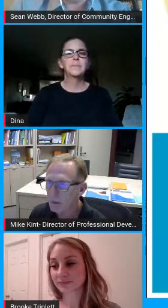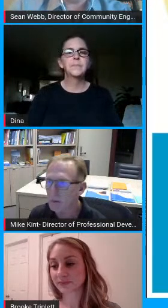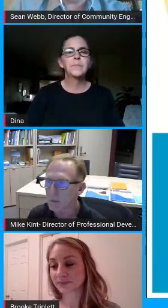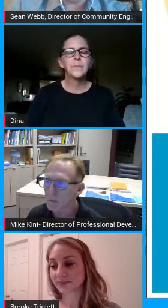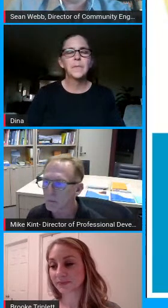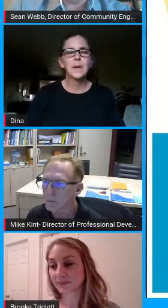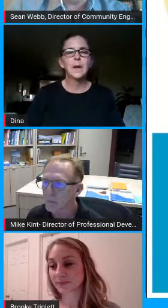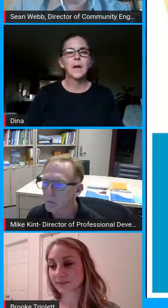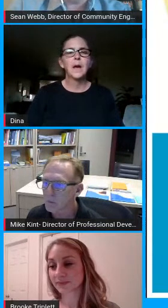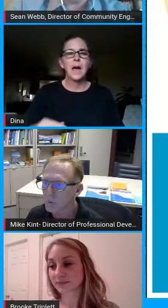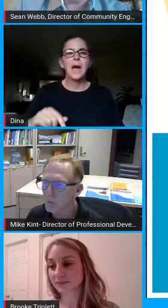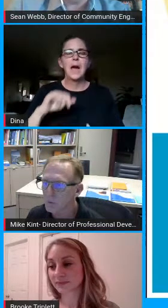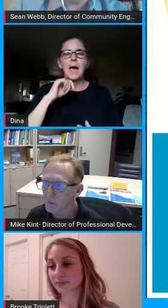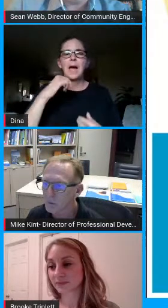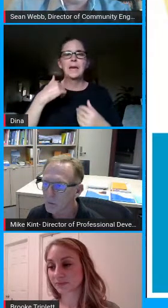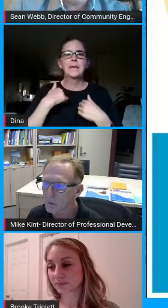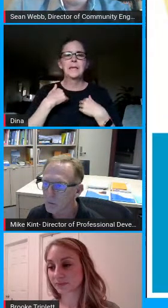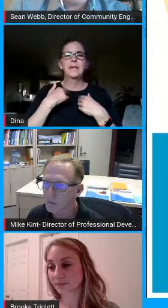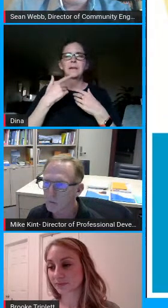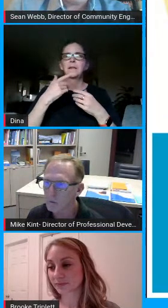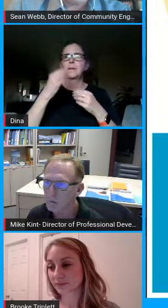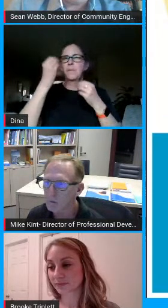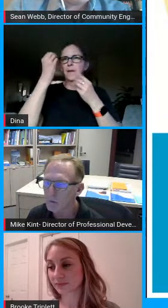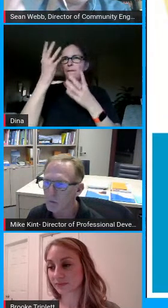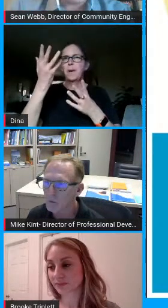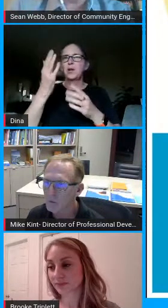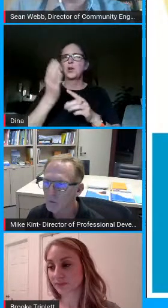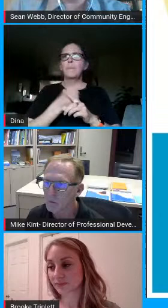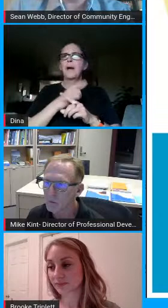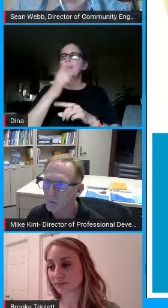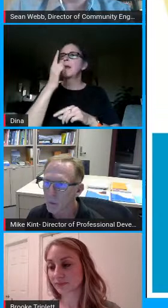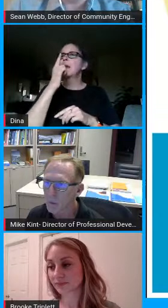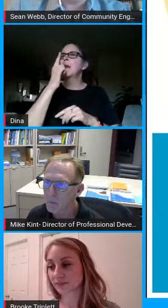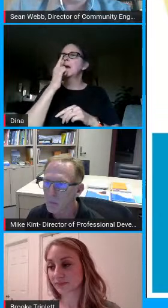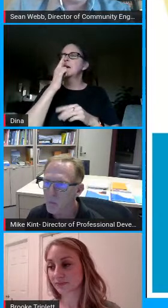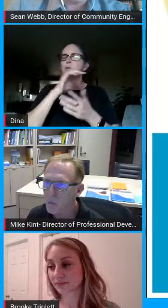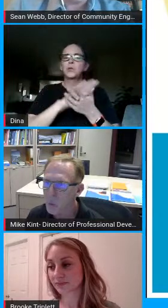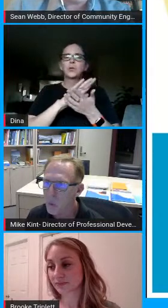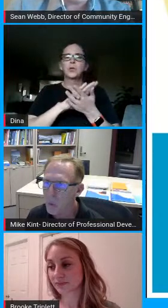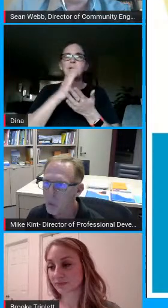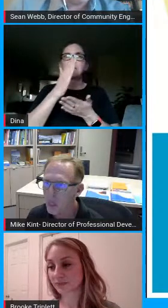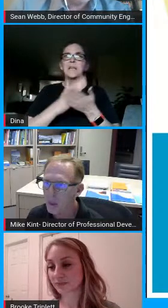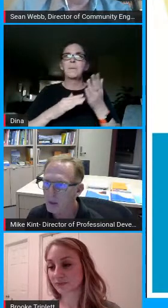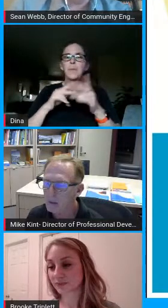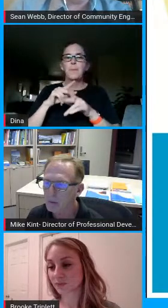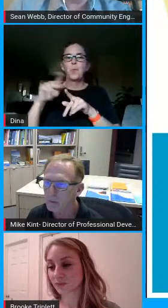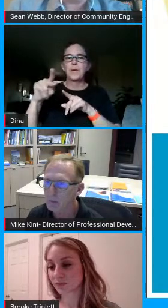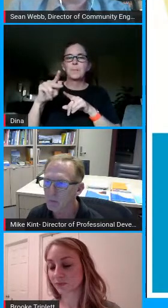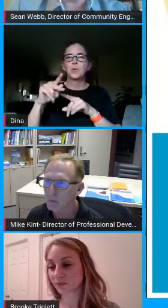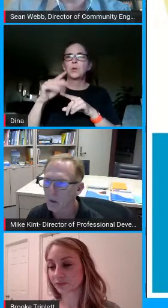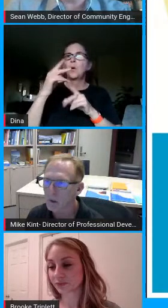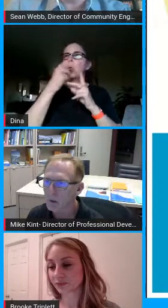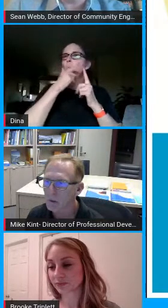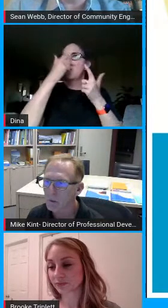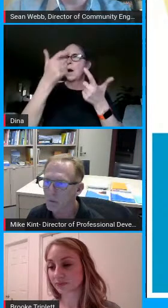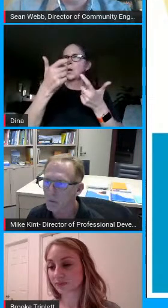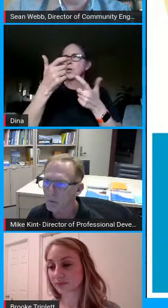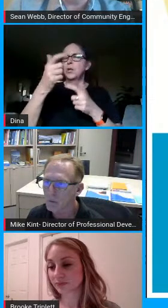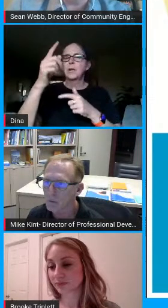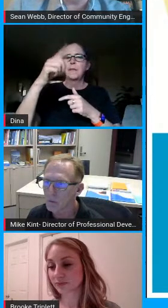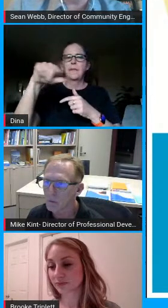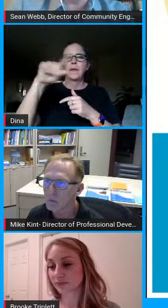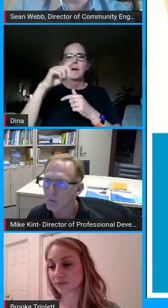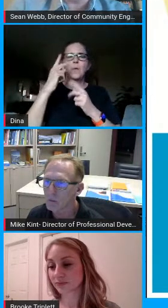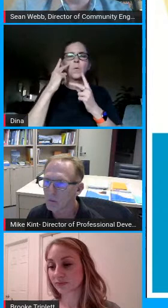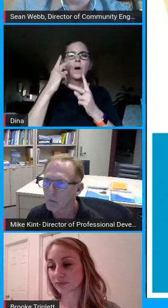information here about the school lunches and so forth uh some some of our principals are watching and they said uh they'll also have student rosters